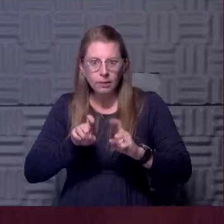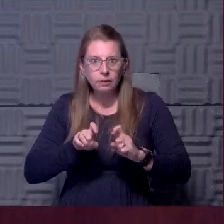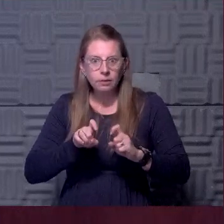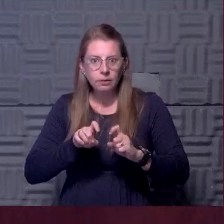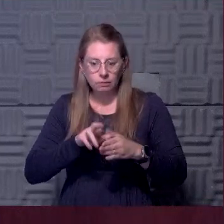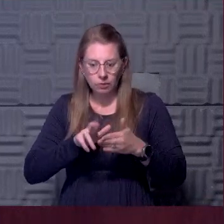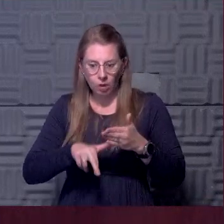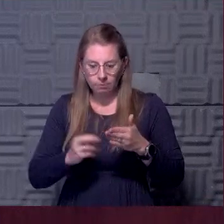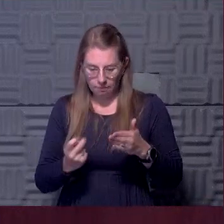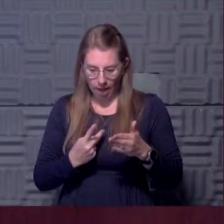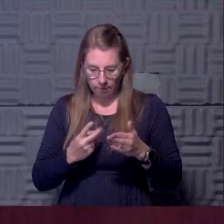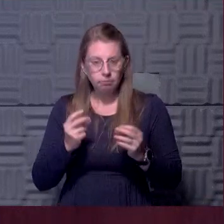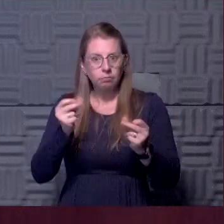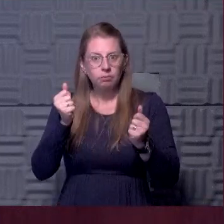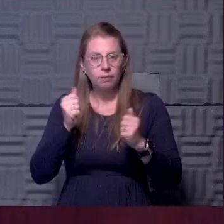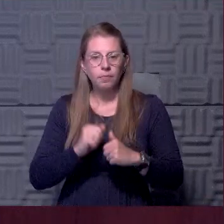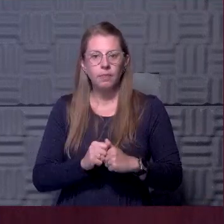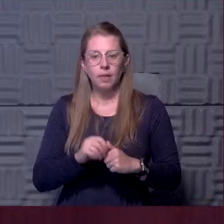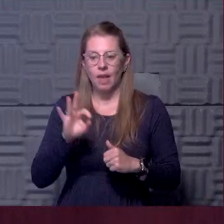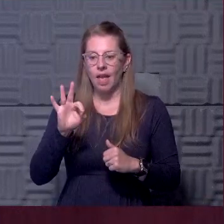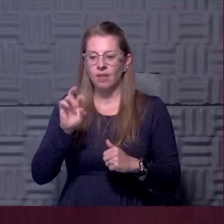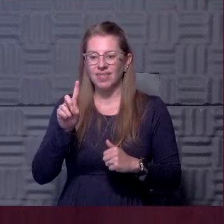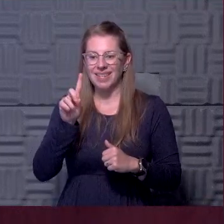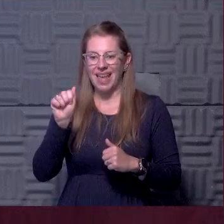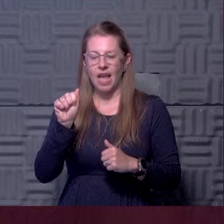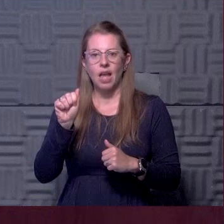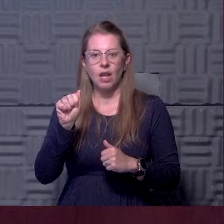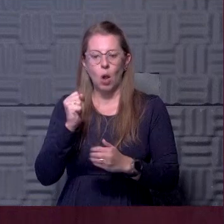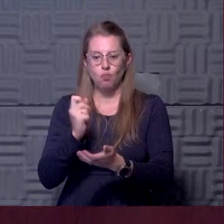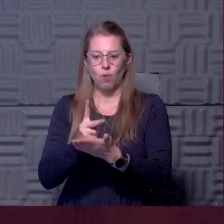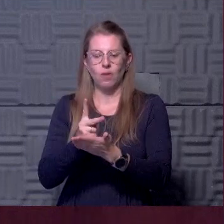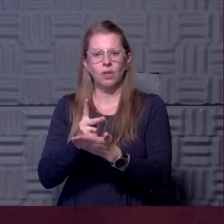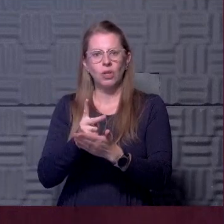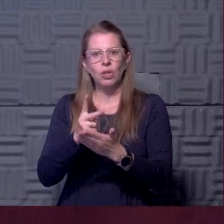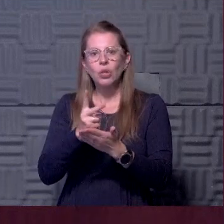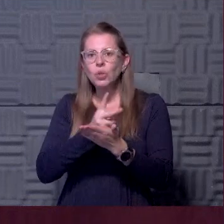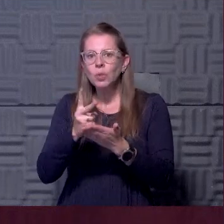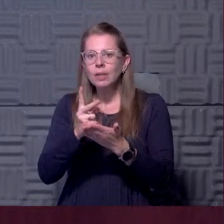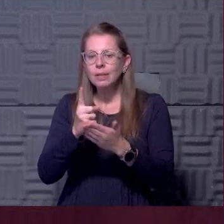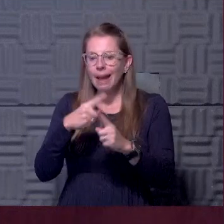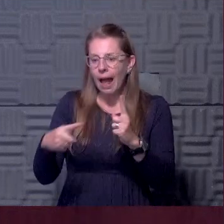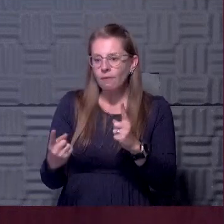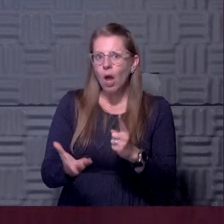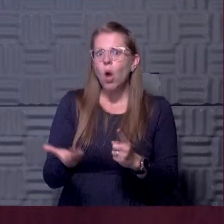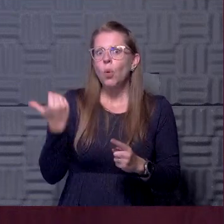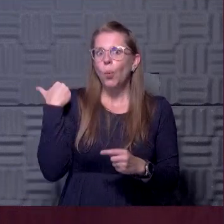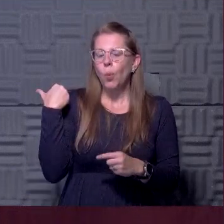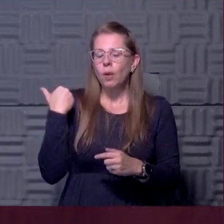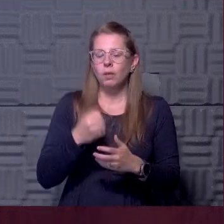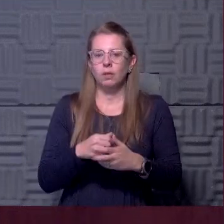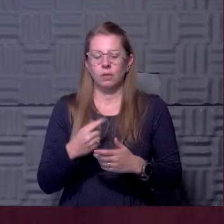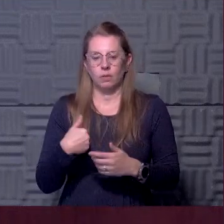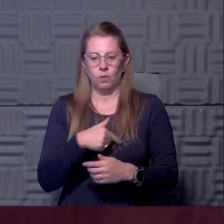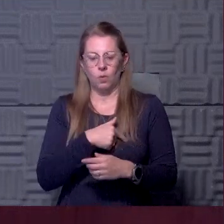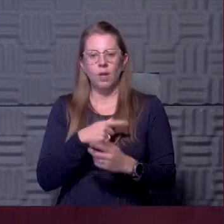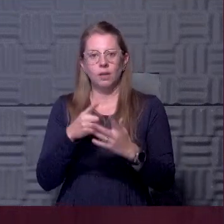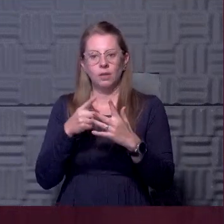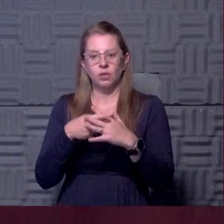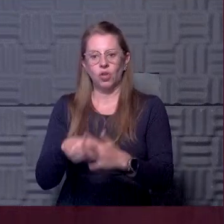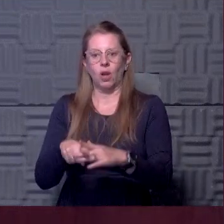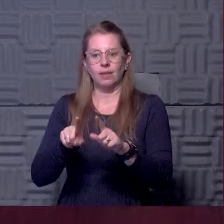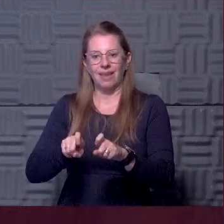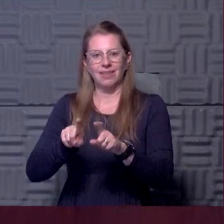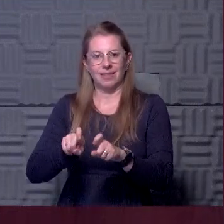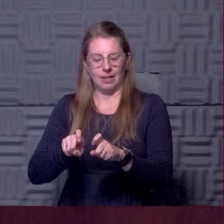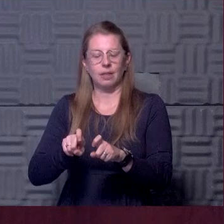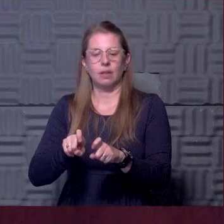amount of time at CRL's FDA approval was two and a half weeks ago. And we have, we've started mass collection testing for the students in Lawrence within the